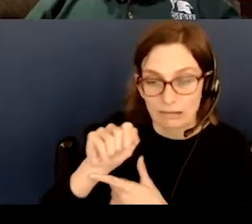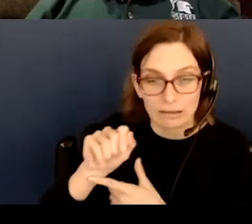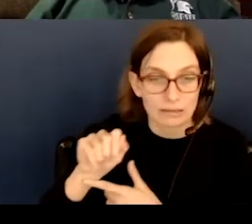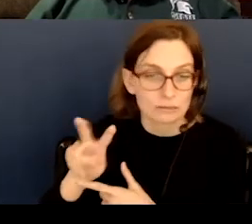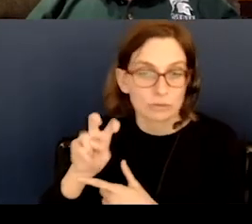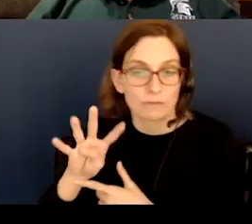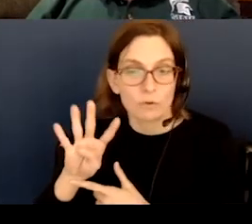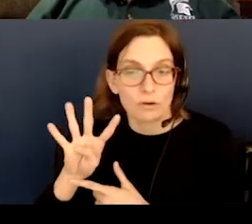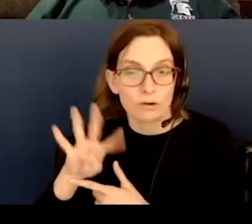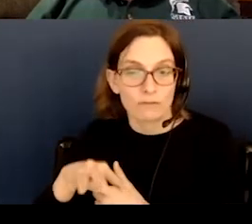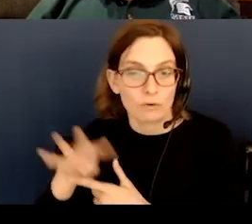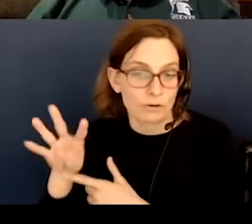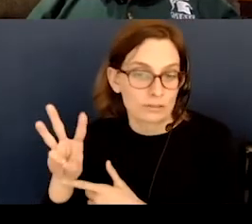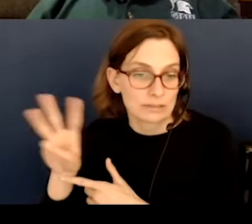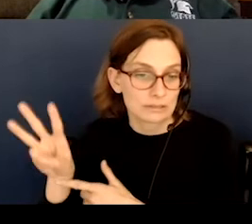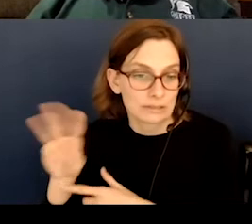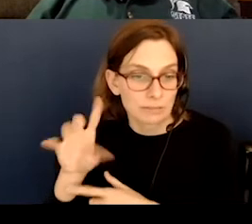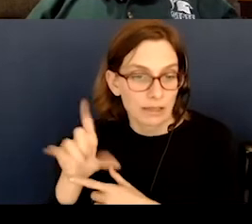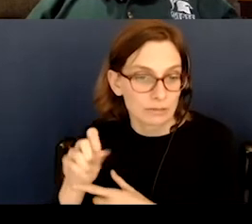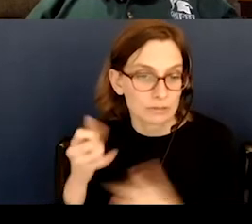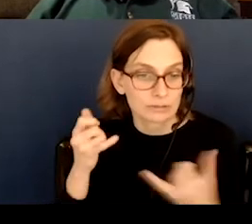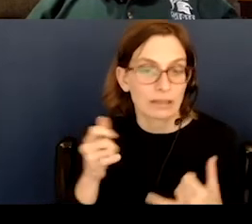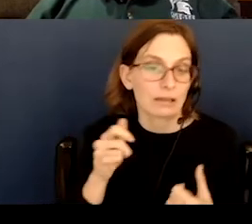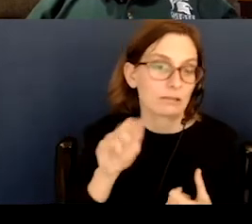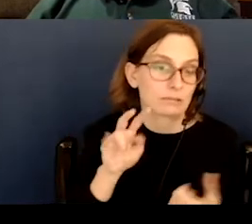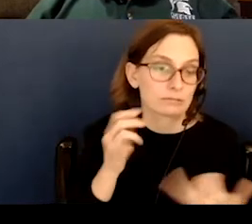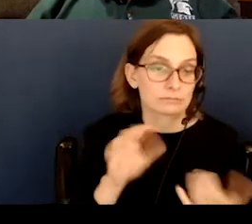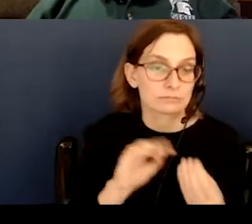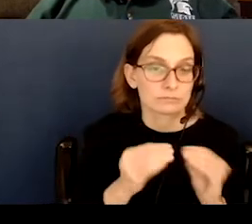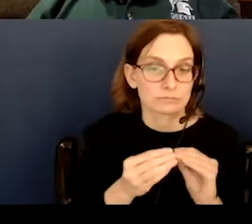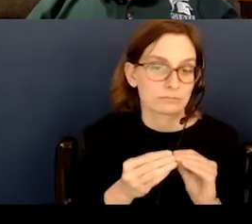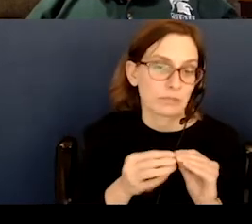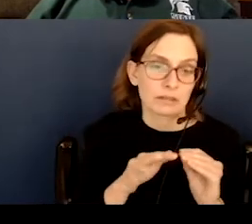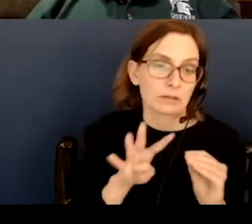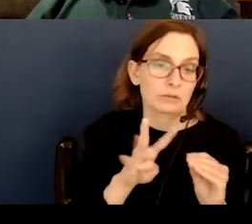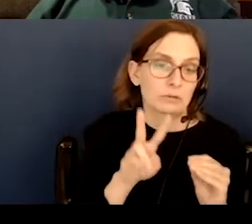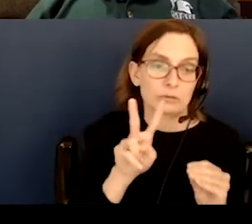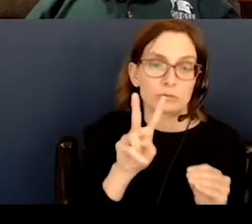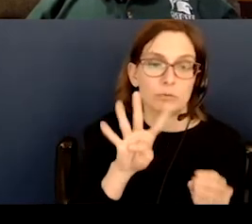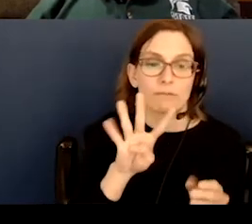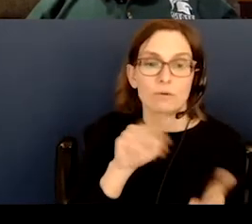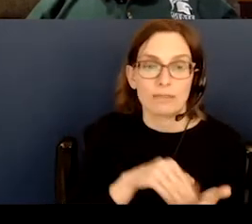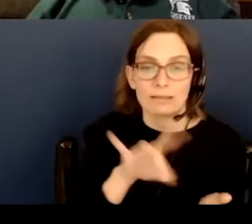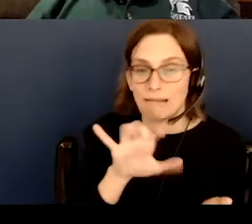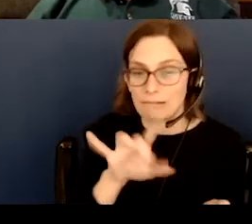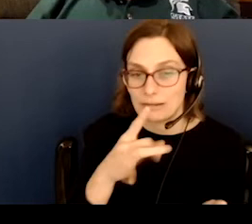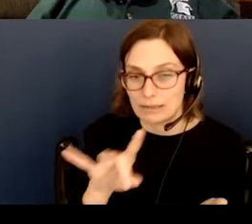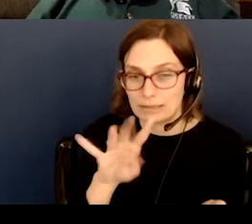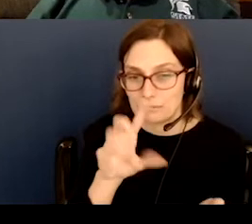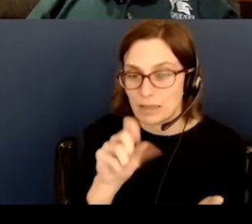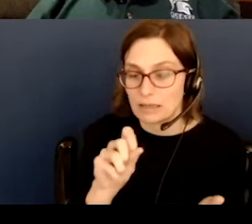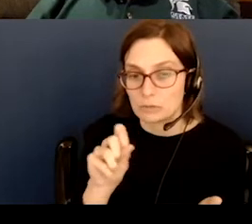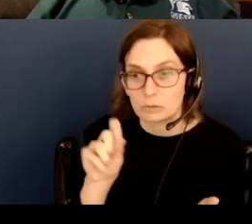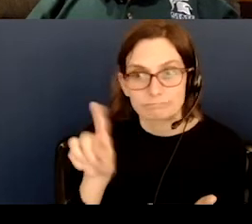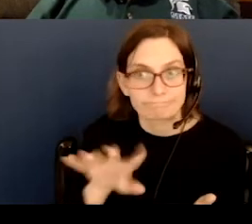is 24,800 miles, about 1% off of the modern value, without a single